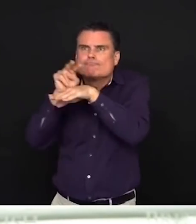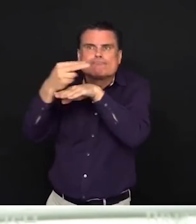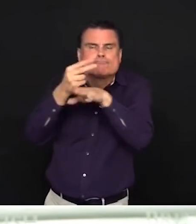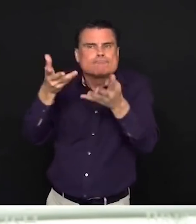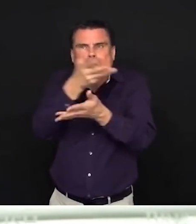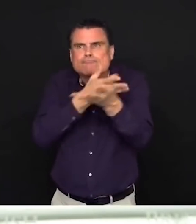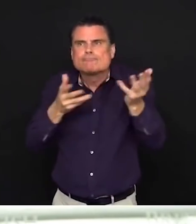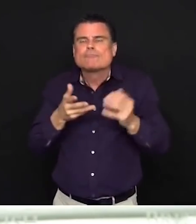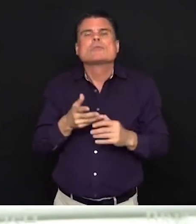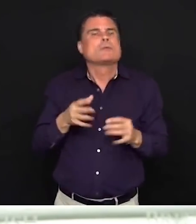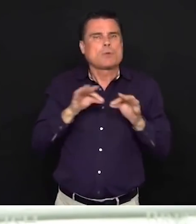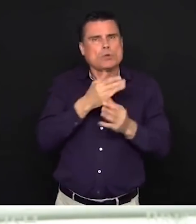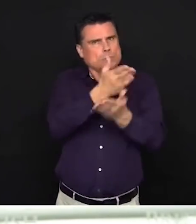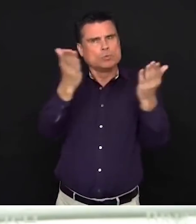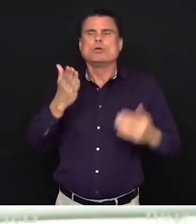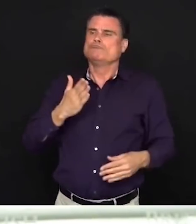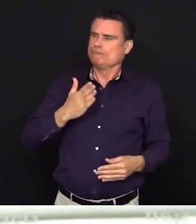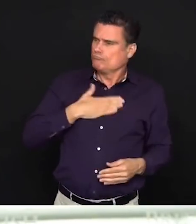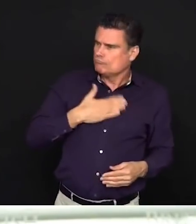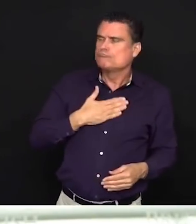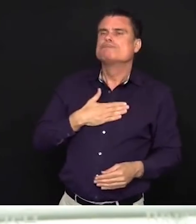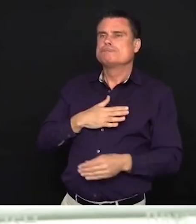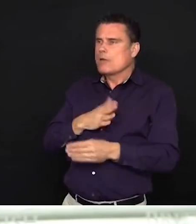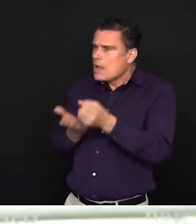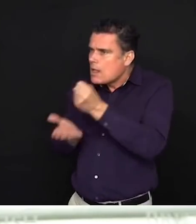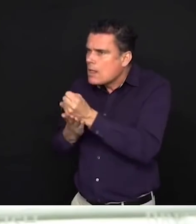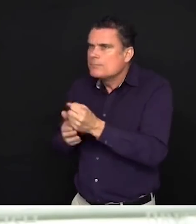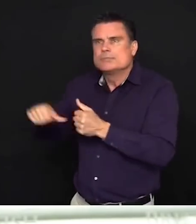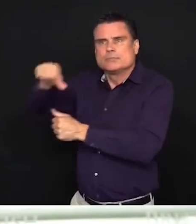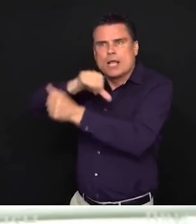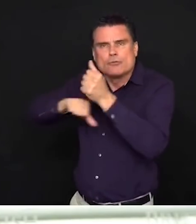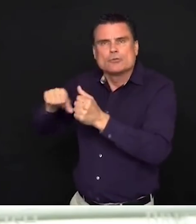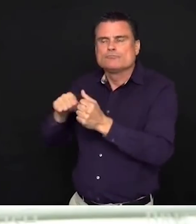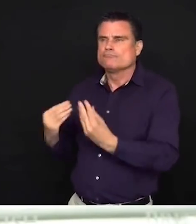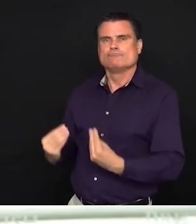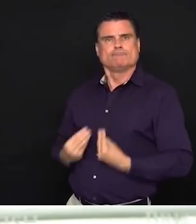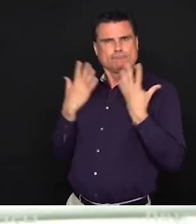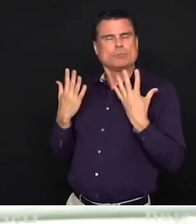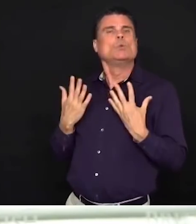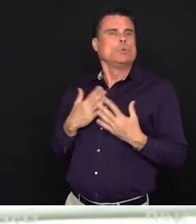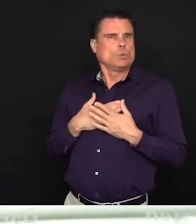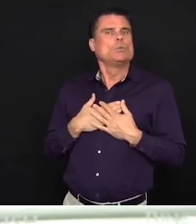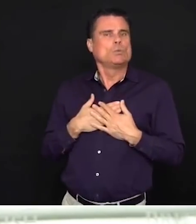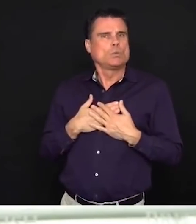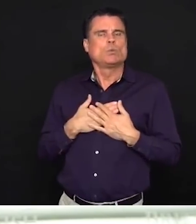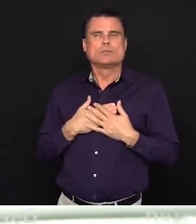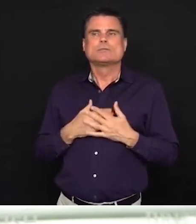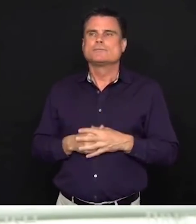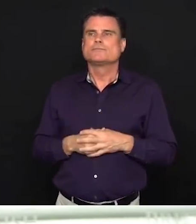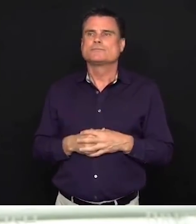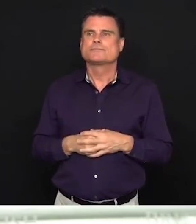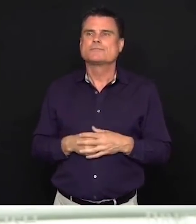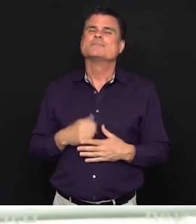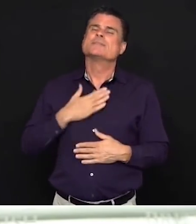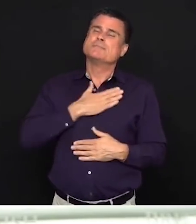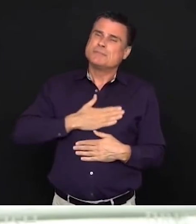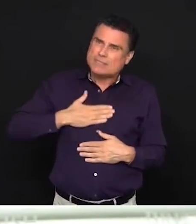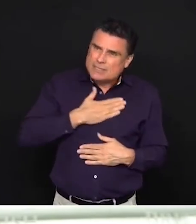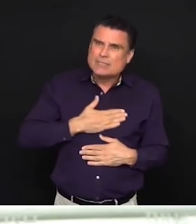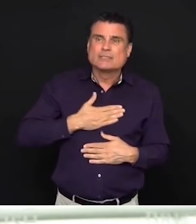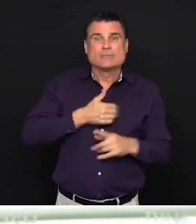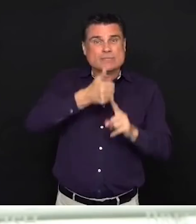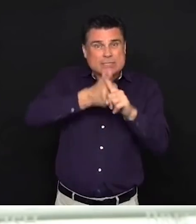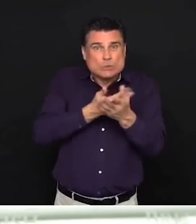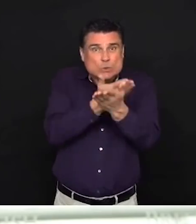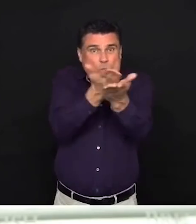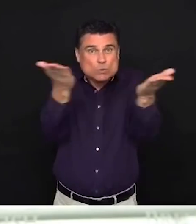British Columbian today, reach out to your friends and family. Check in on your neighbour or your elderly relative. Something as simple as a